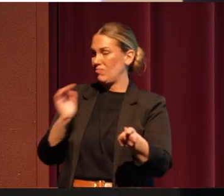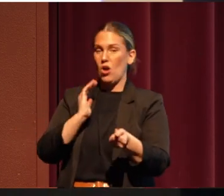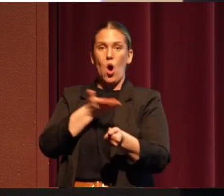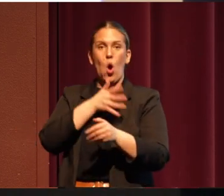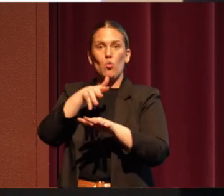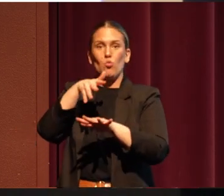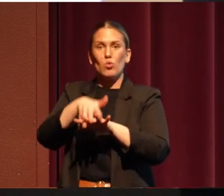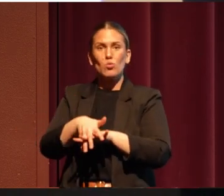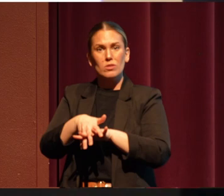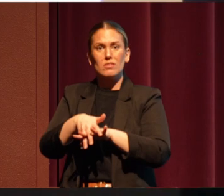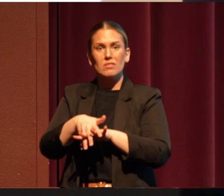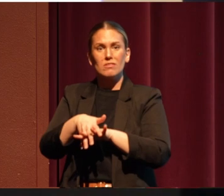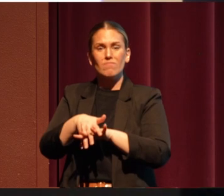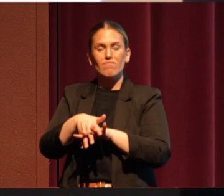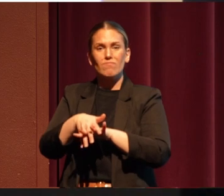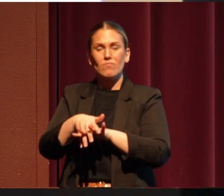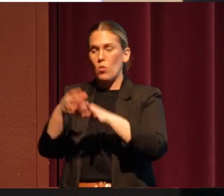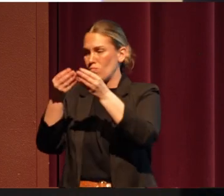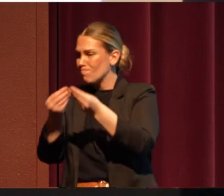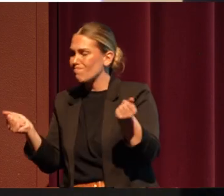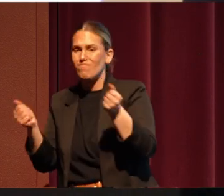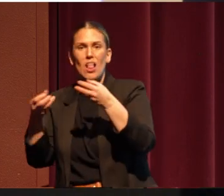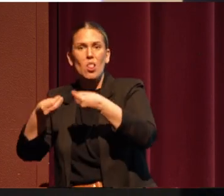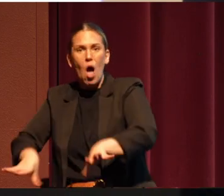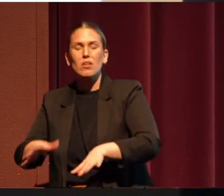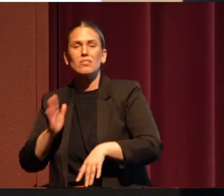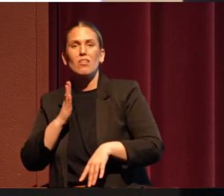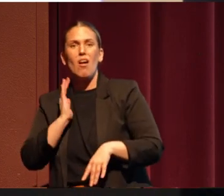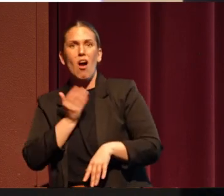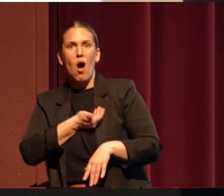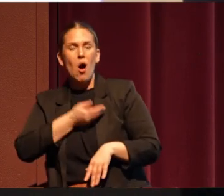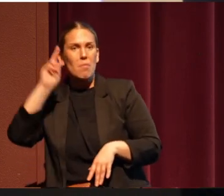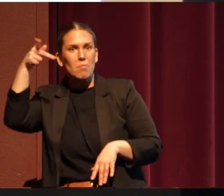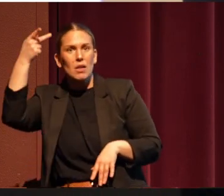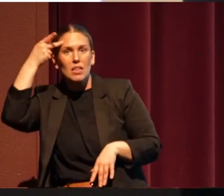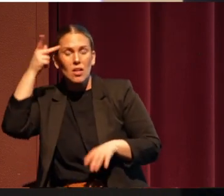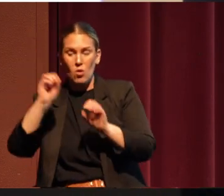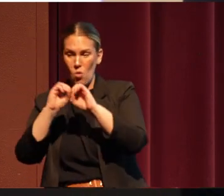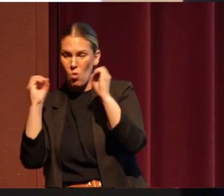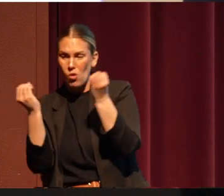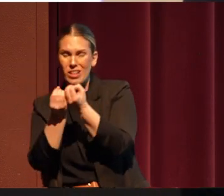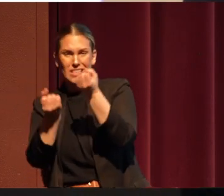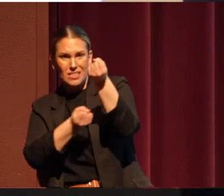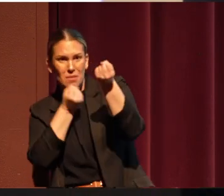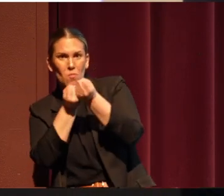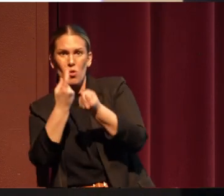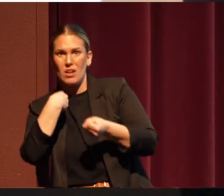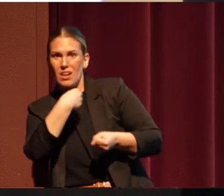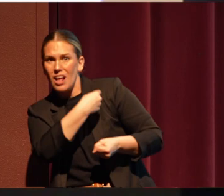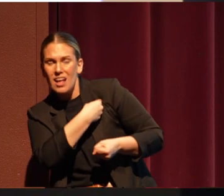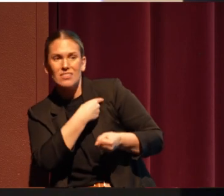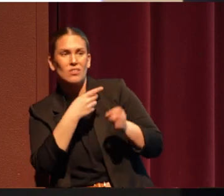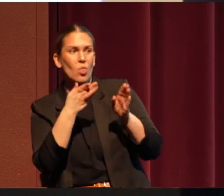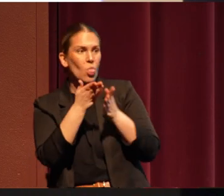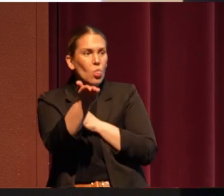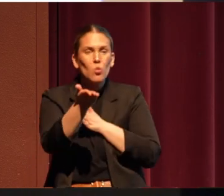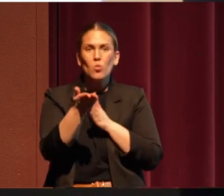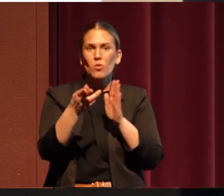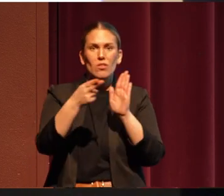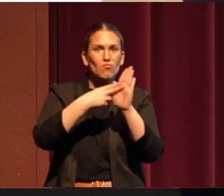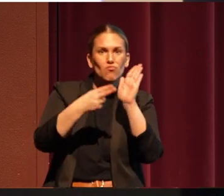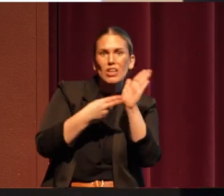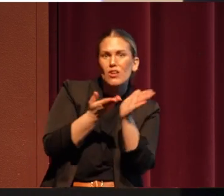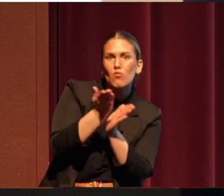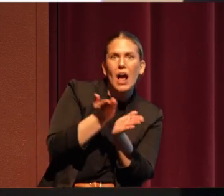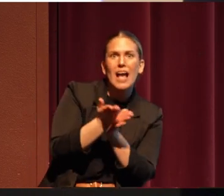We lost our political organization that supported us through programs and through treaty rights, which had promised us